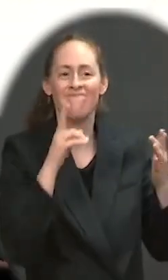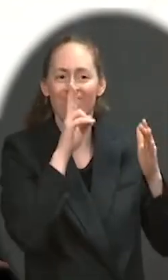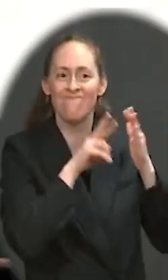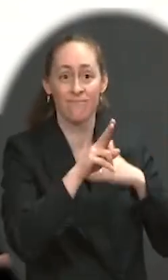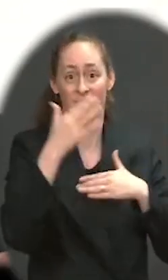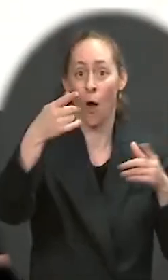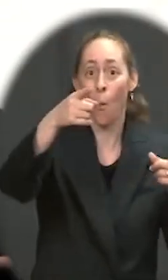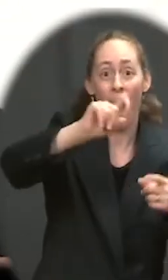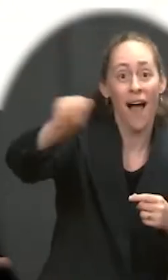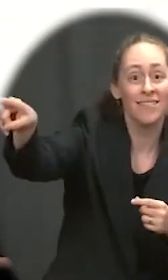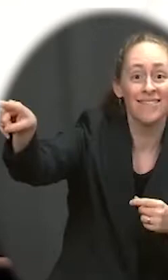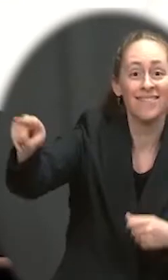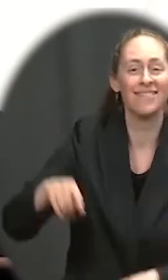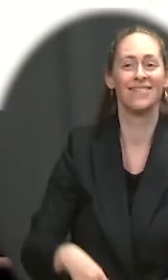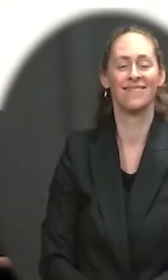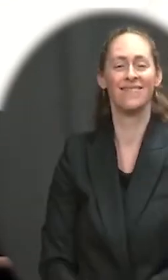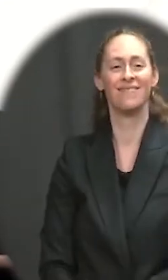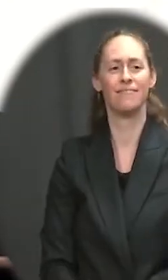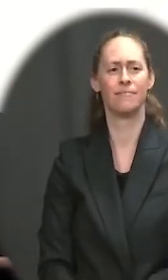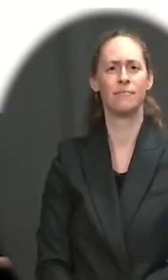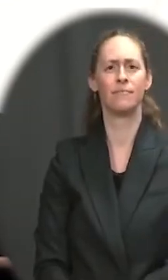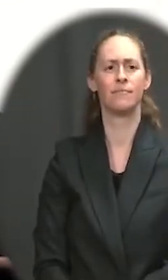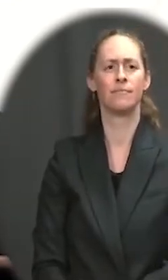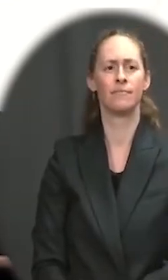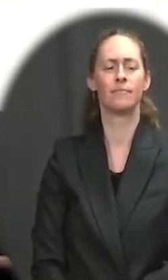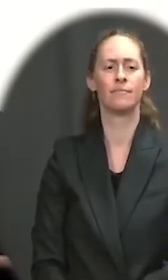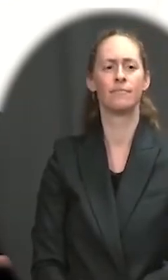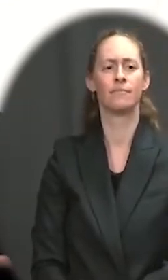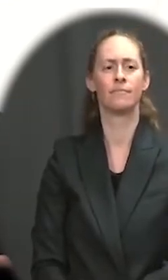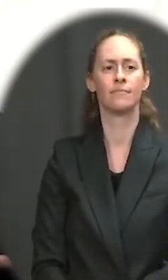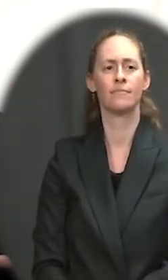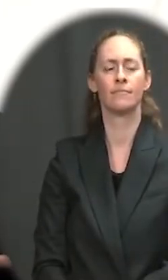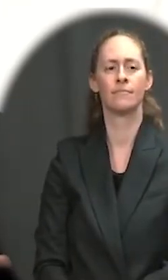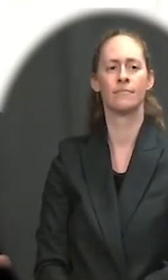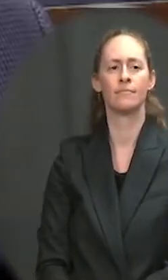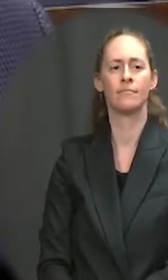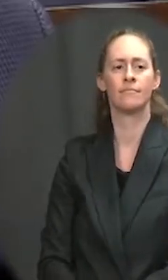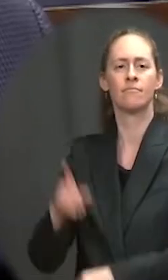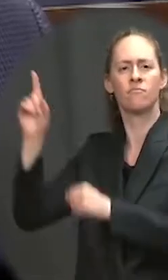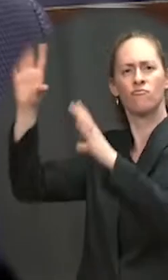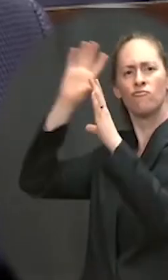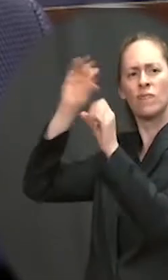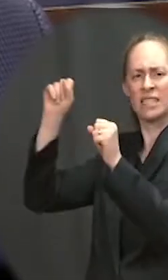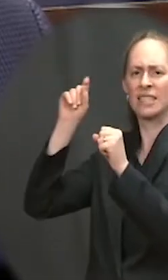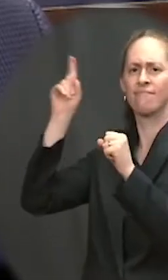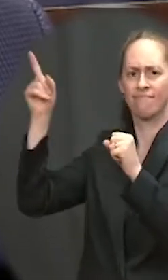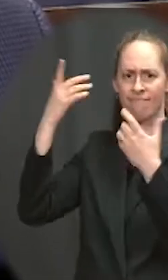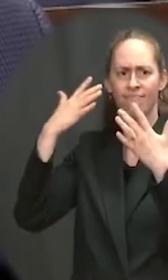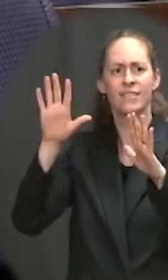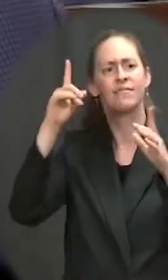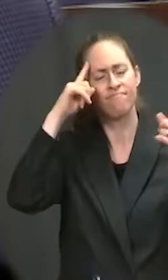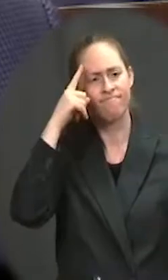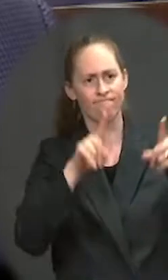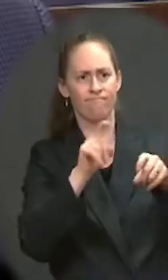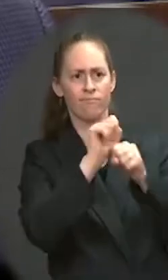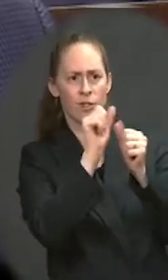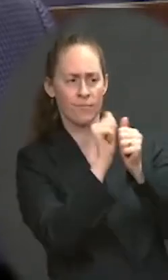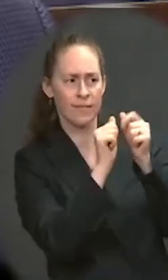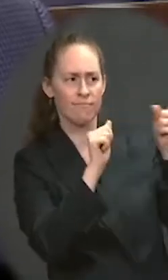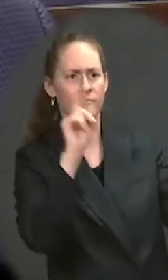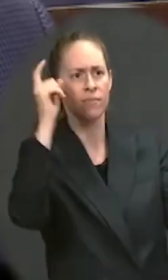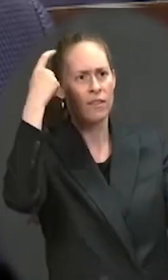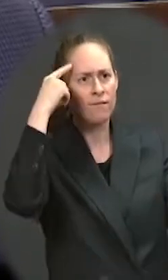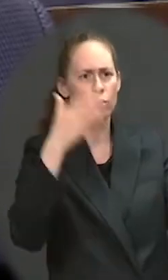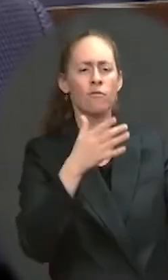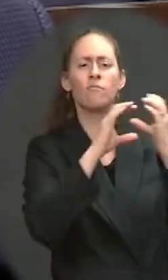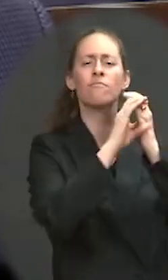Alex. Does President Biden agree with Governor Whitmer's decision on the oil and gas pipeline? She's citing essentially water